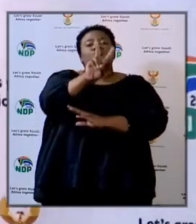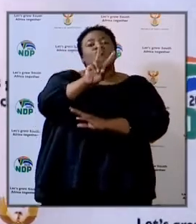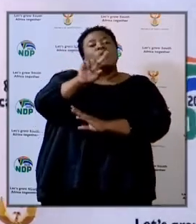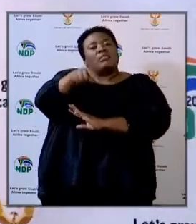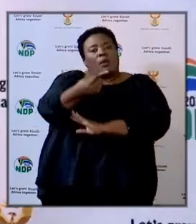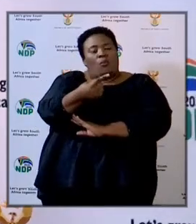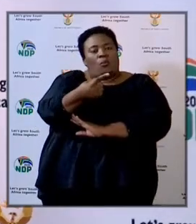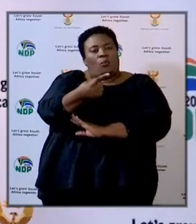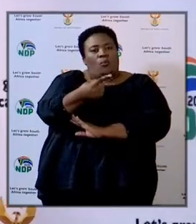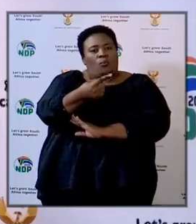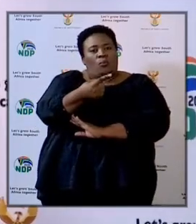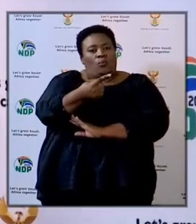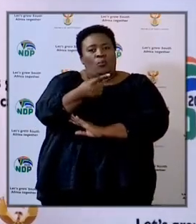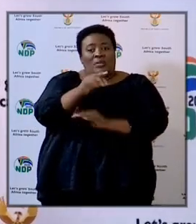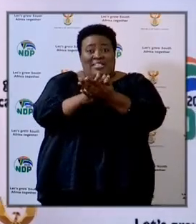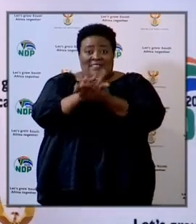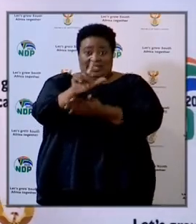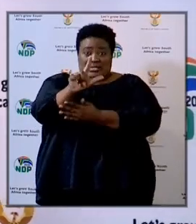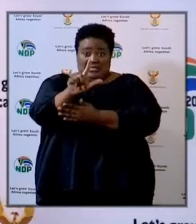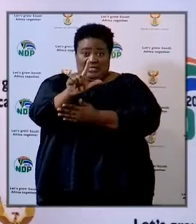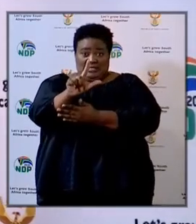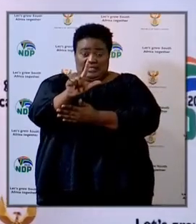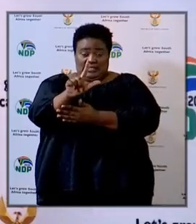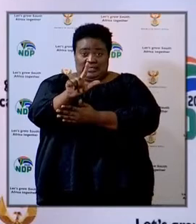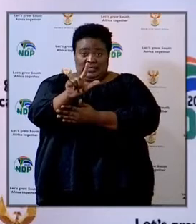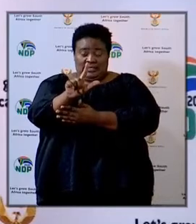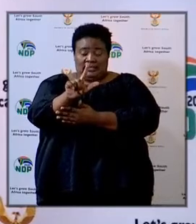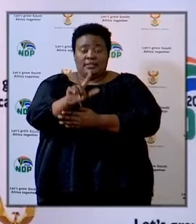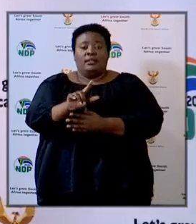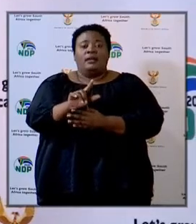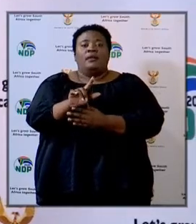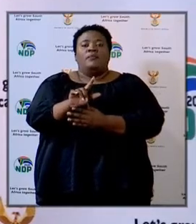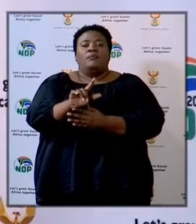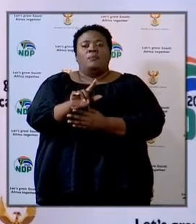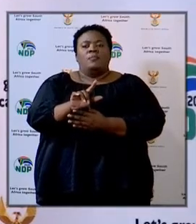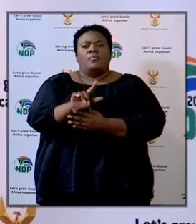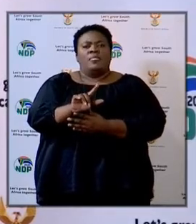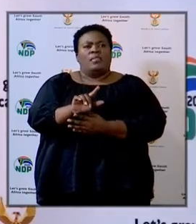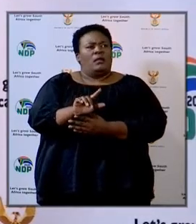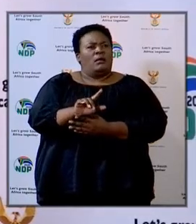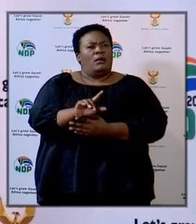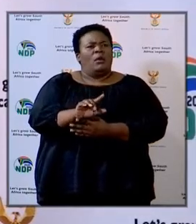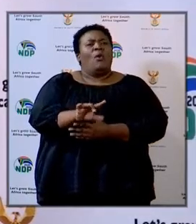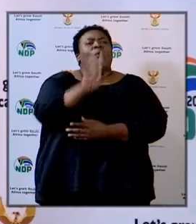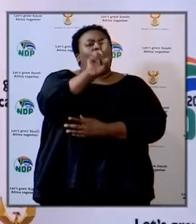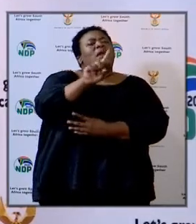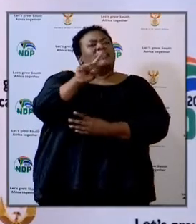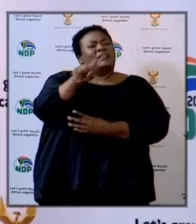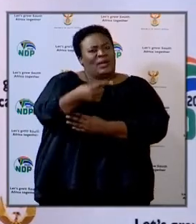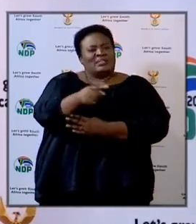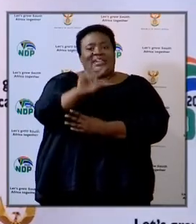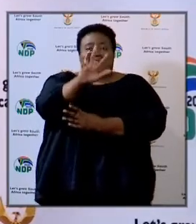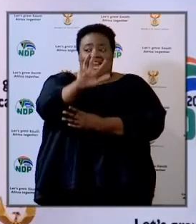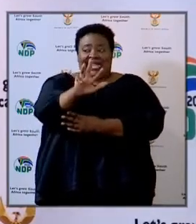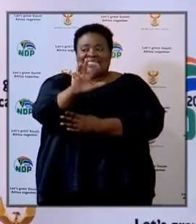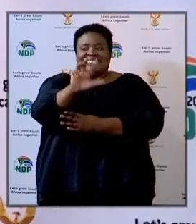out of 2,017, 9,000, sorry, 1